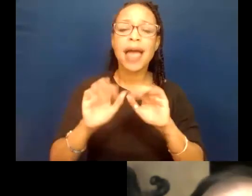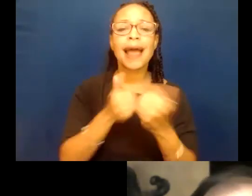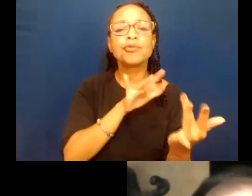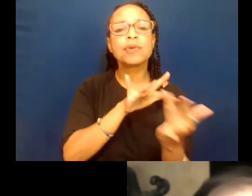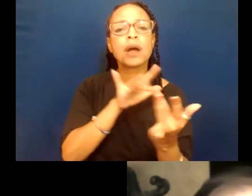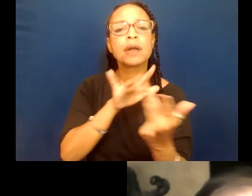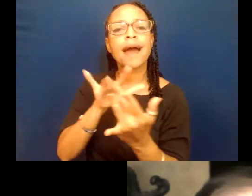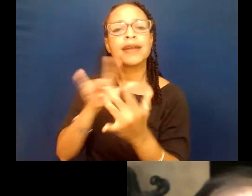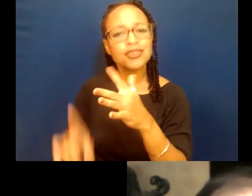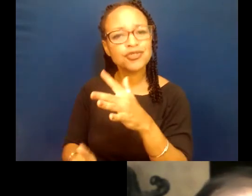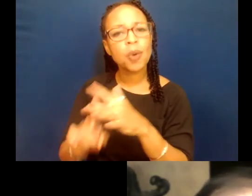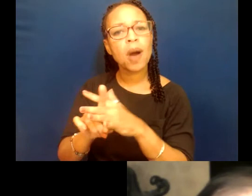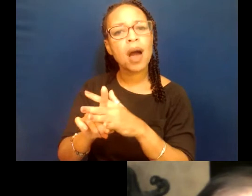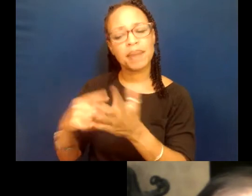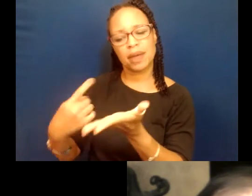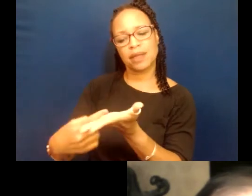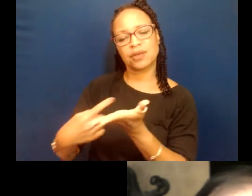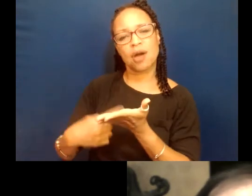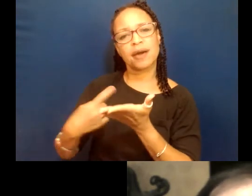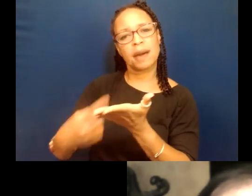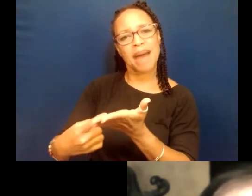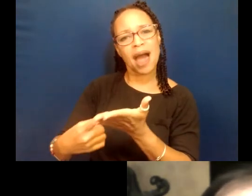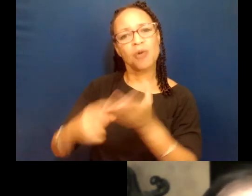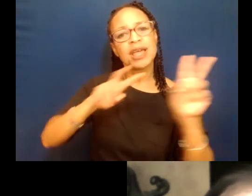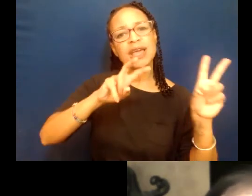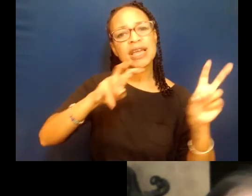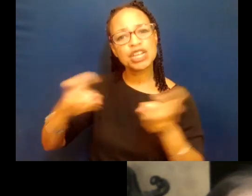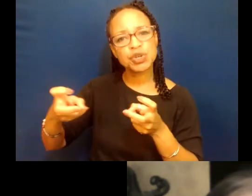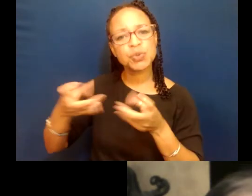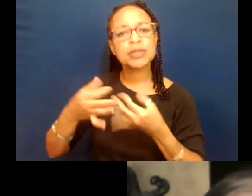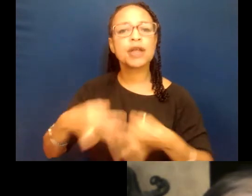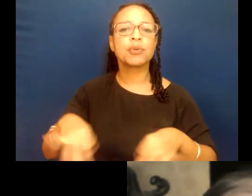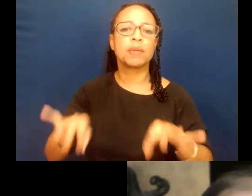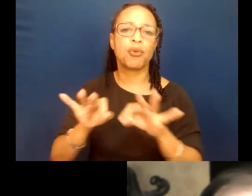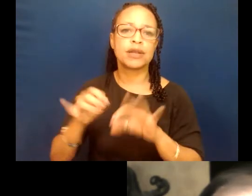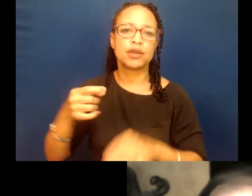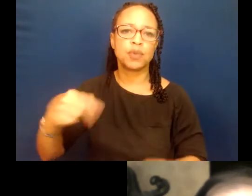is to talk about progressive issues that are important to them.